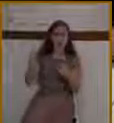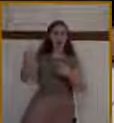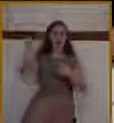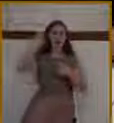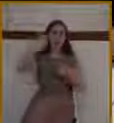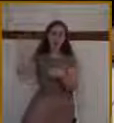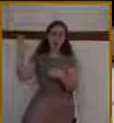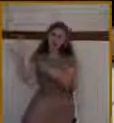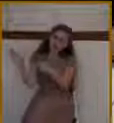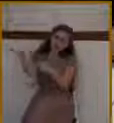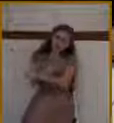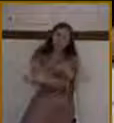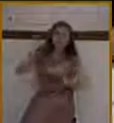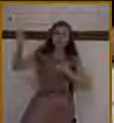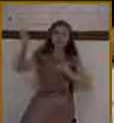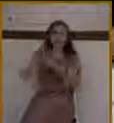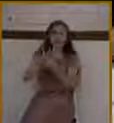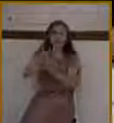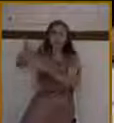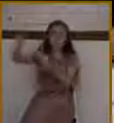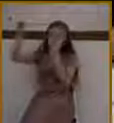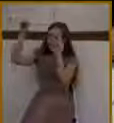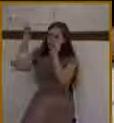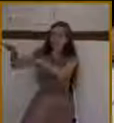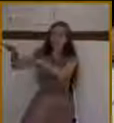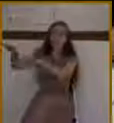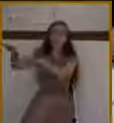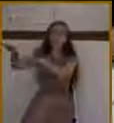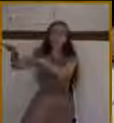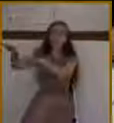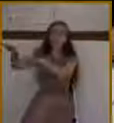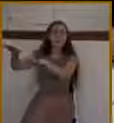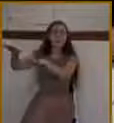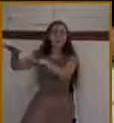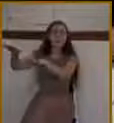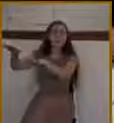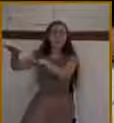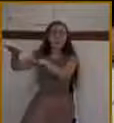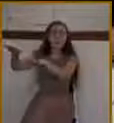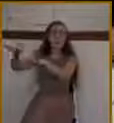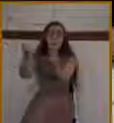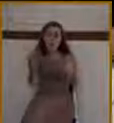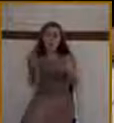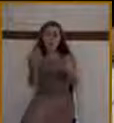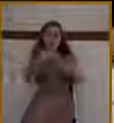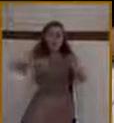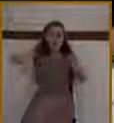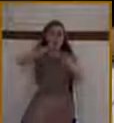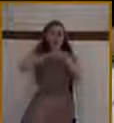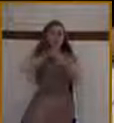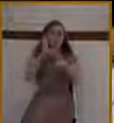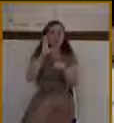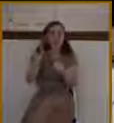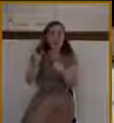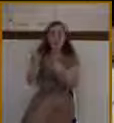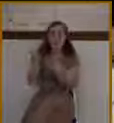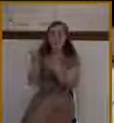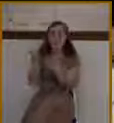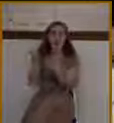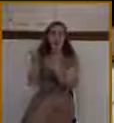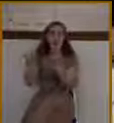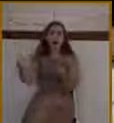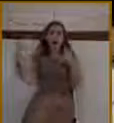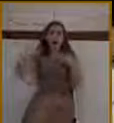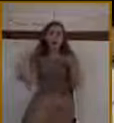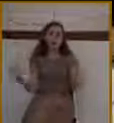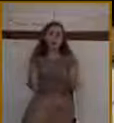God said, you know what? Let me tell you what's going to happen. The desire of nations will come to this temple, and I will